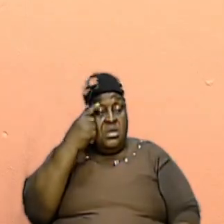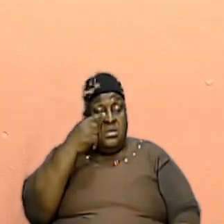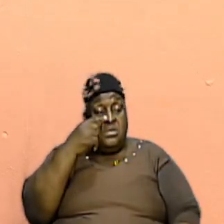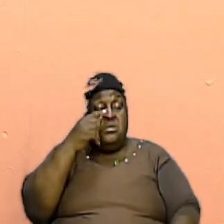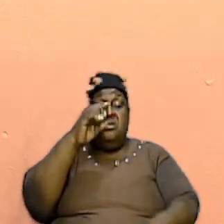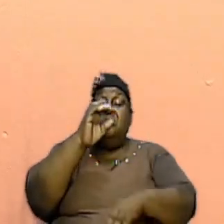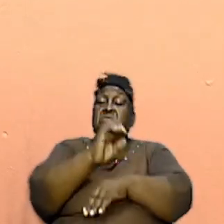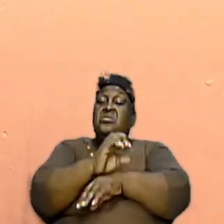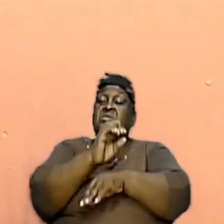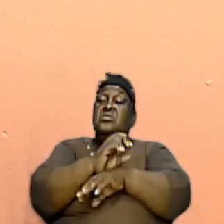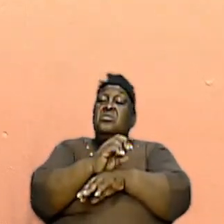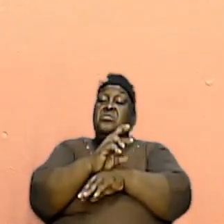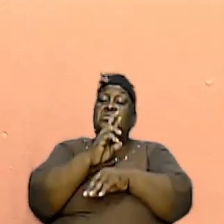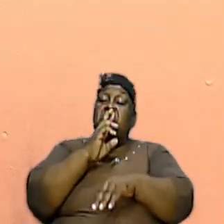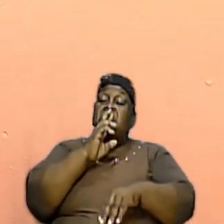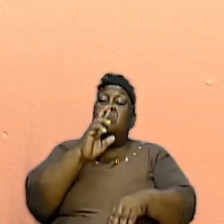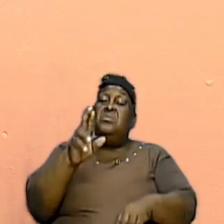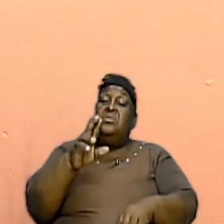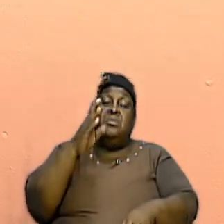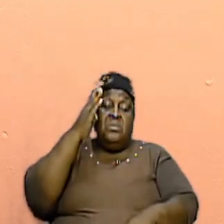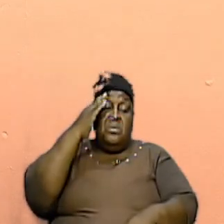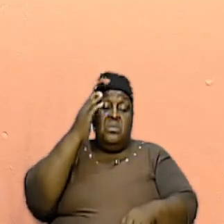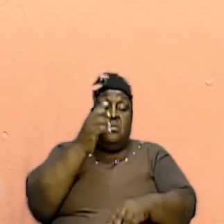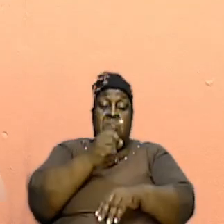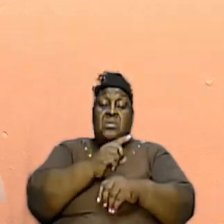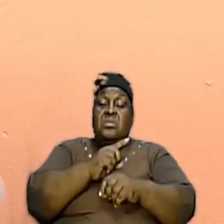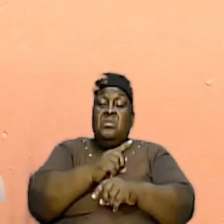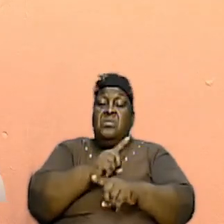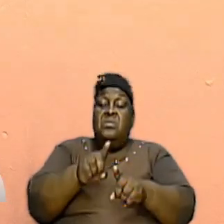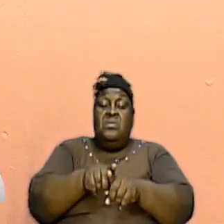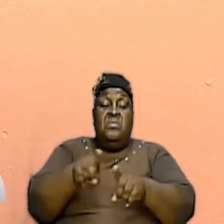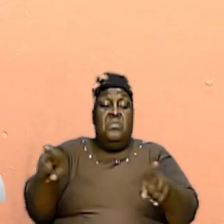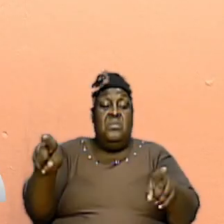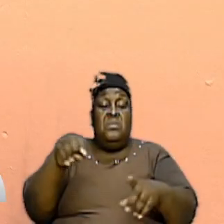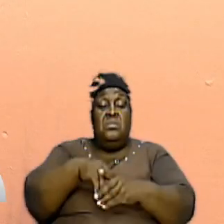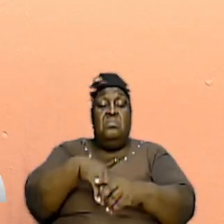the church is really no different in principle.